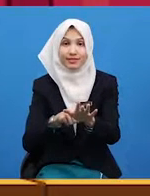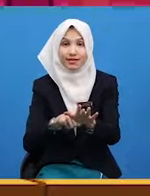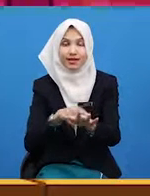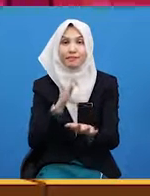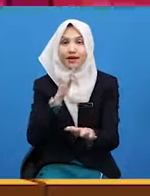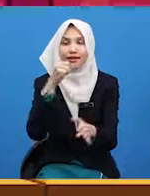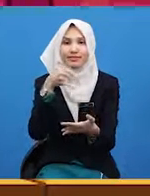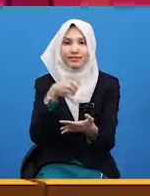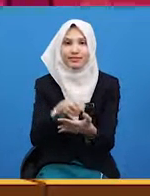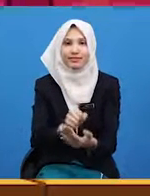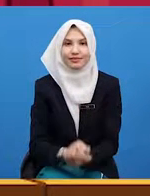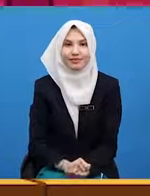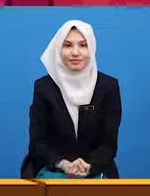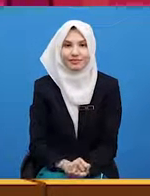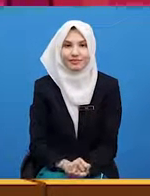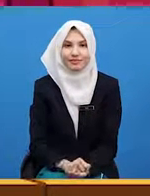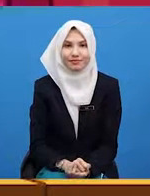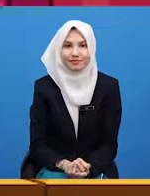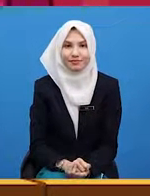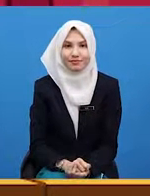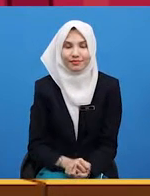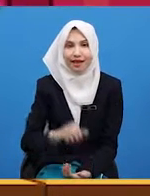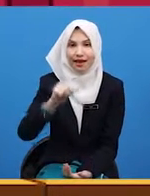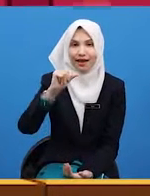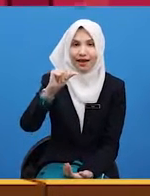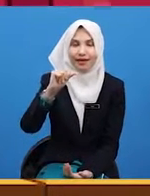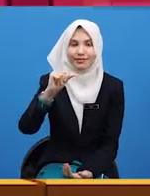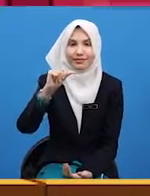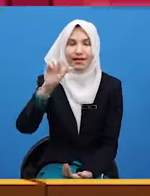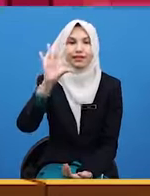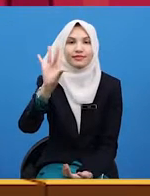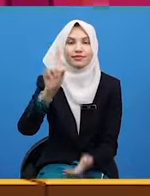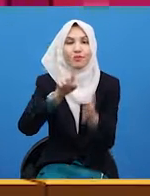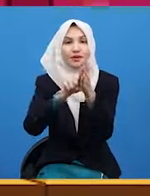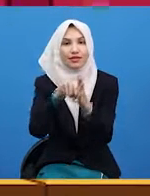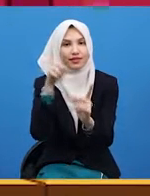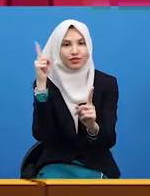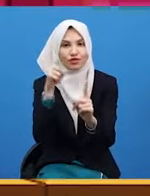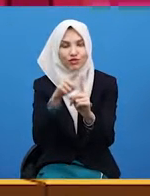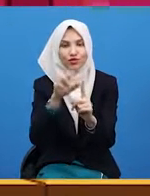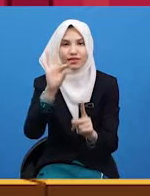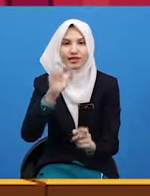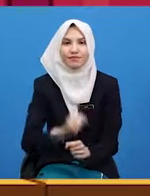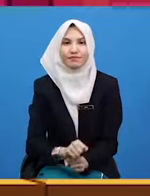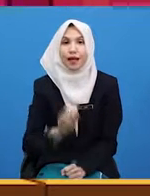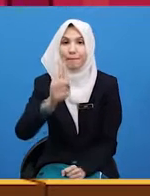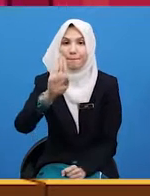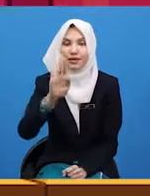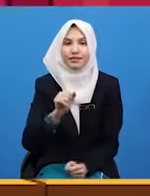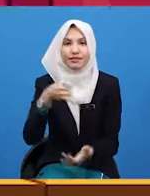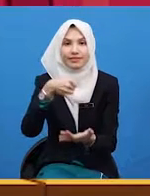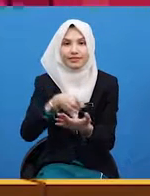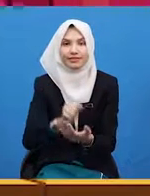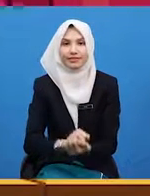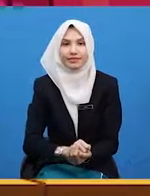The options are A. It's 7 minutes to 9 B. It's 7 to